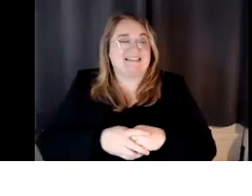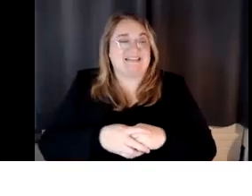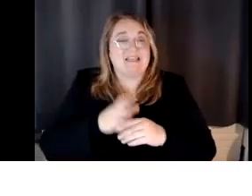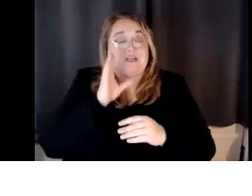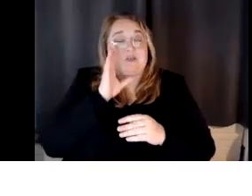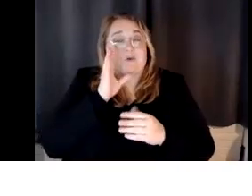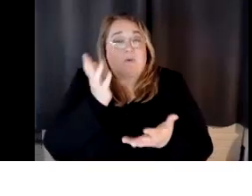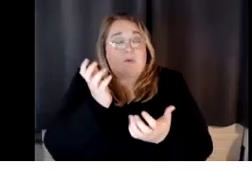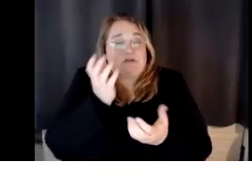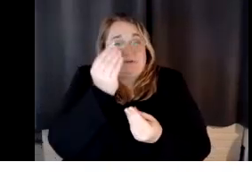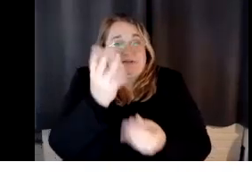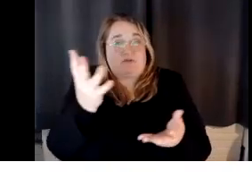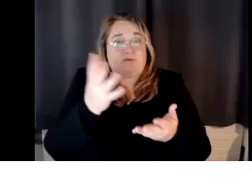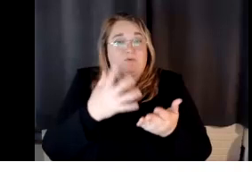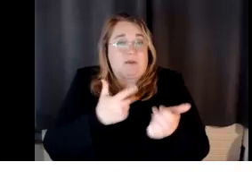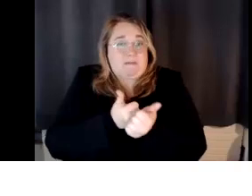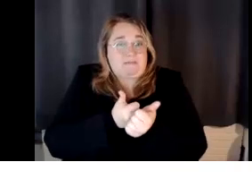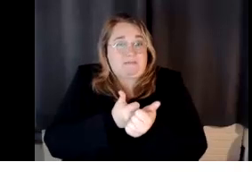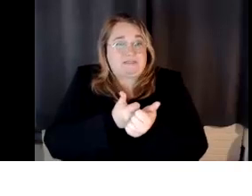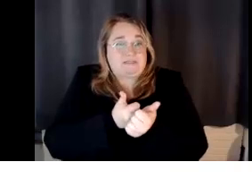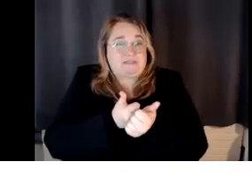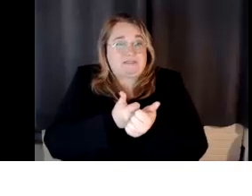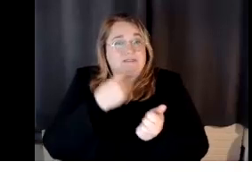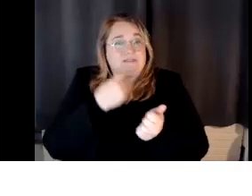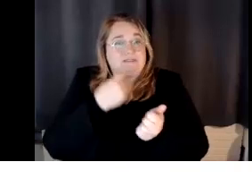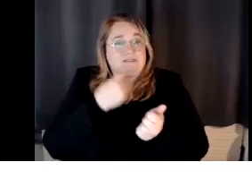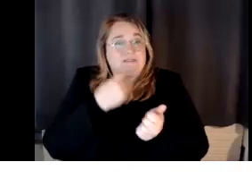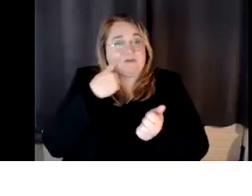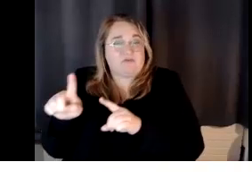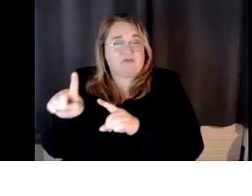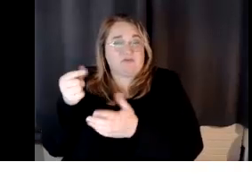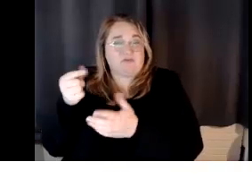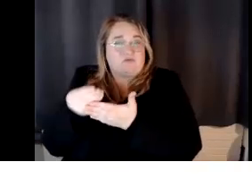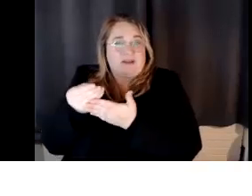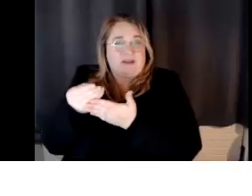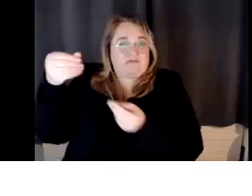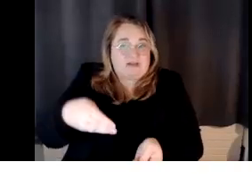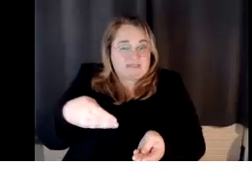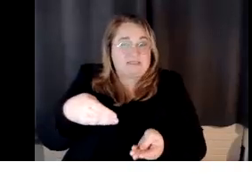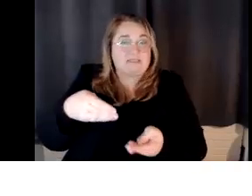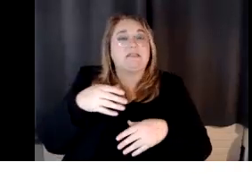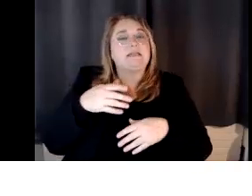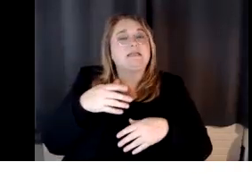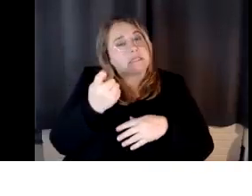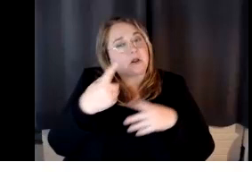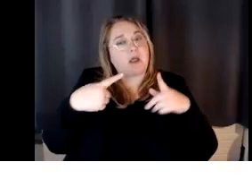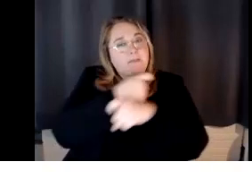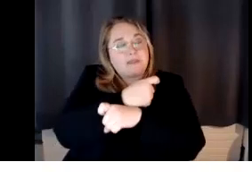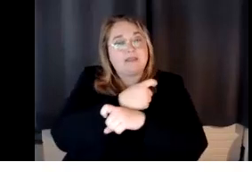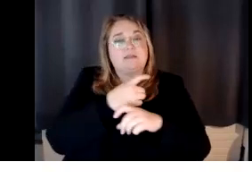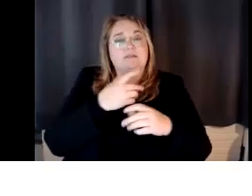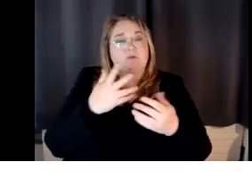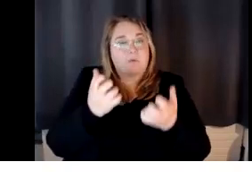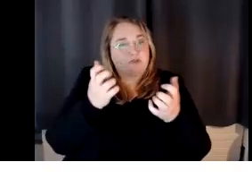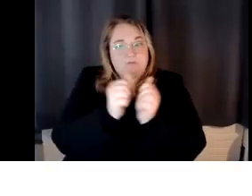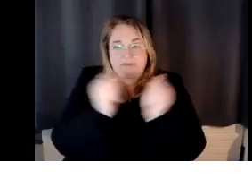on the different, um, grant funding. It is a little bit complicated and, but we want to be real transparent with everyone